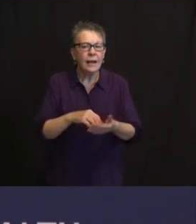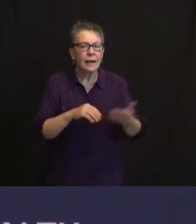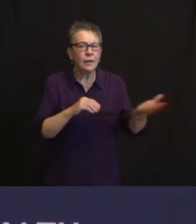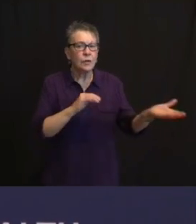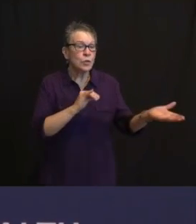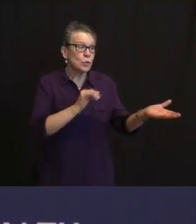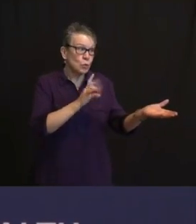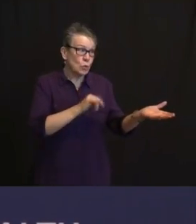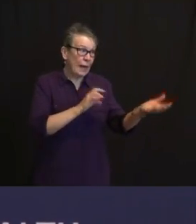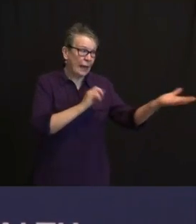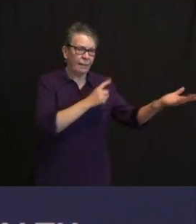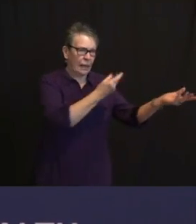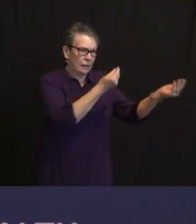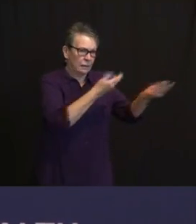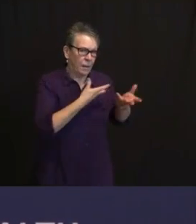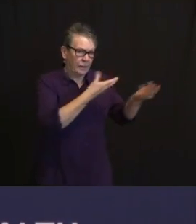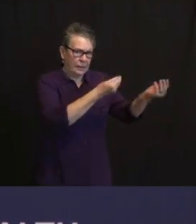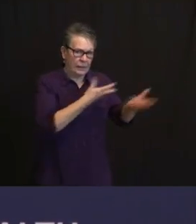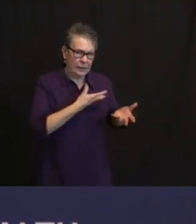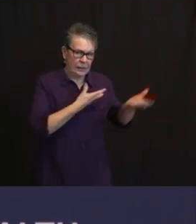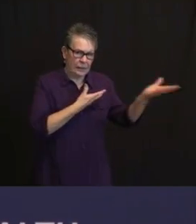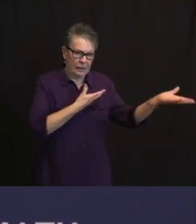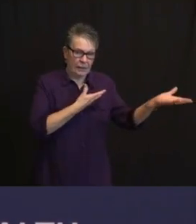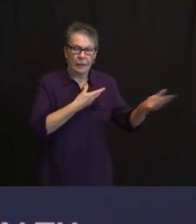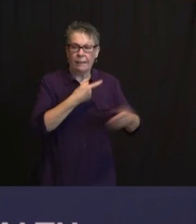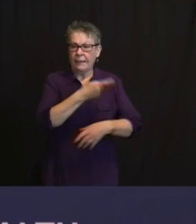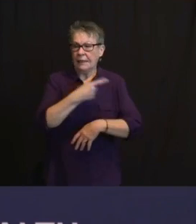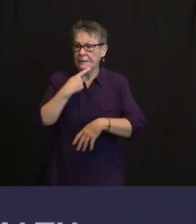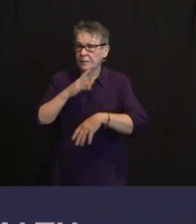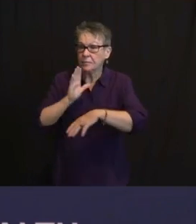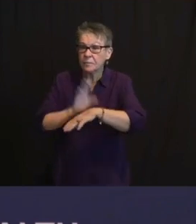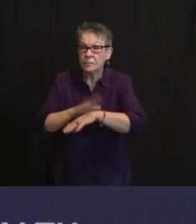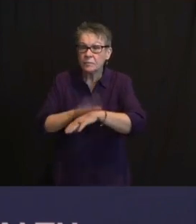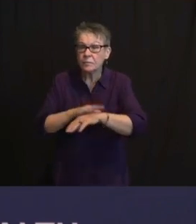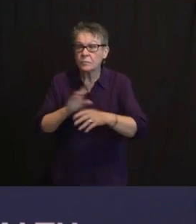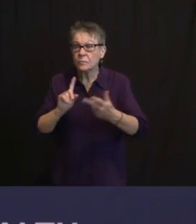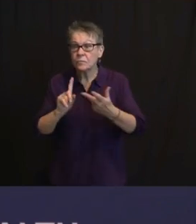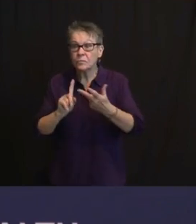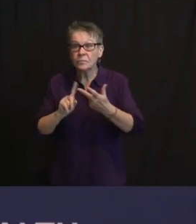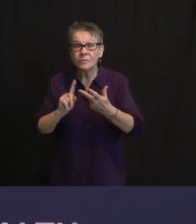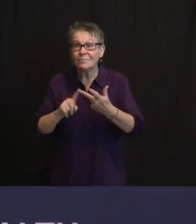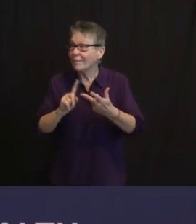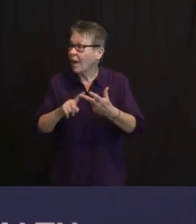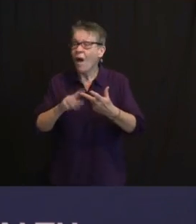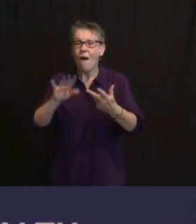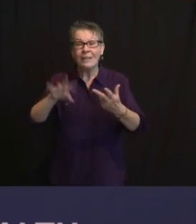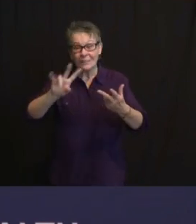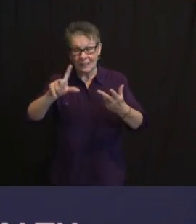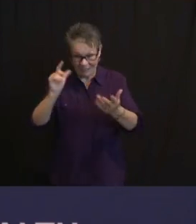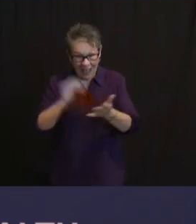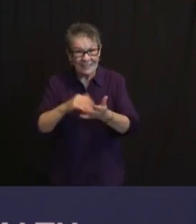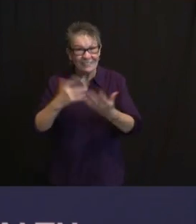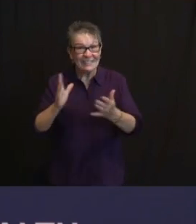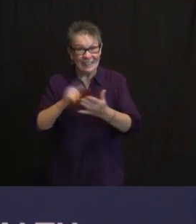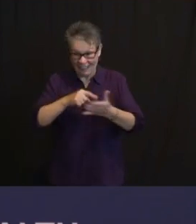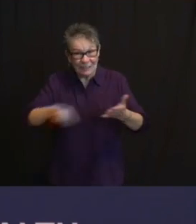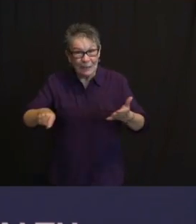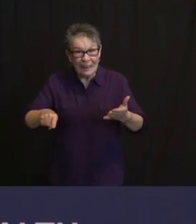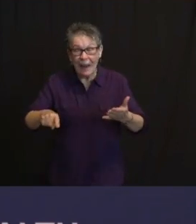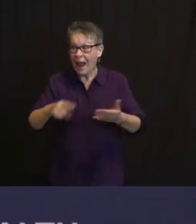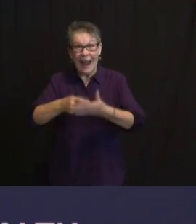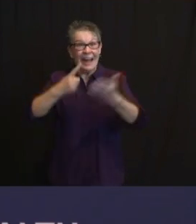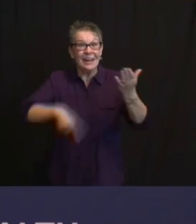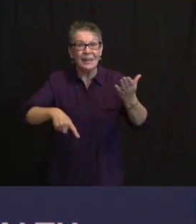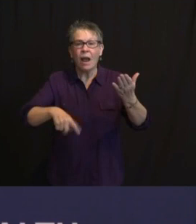CAUTION EVERYBODY TO NOT PUT THAT NUMBER IN THE BANK FOR OTHER WEEKS YET. JUST DON'T KNOW THE ANSWER TO THAT. EVENTUALLY,